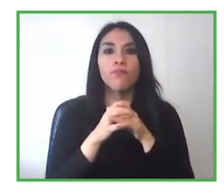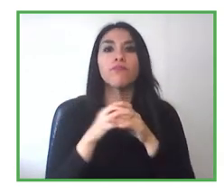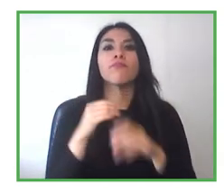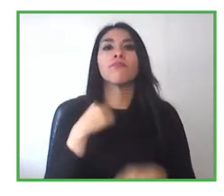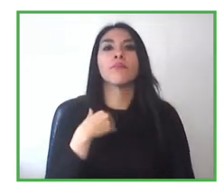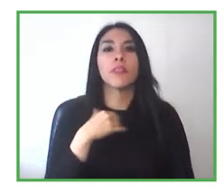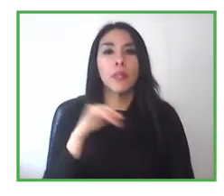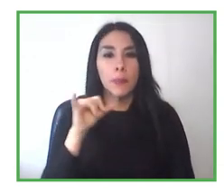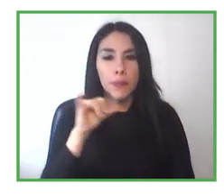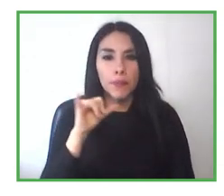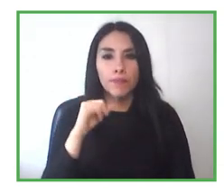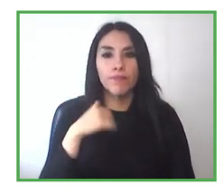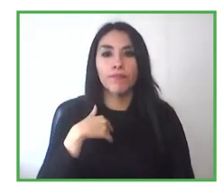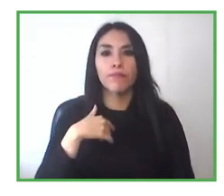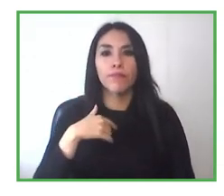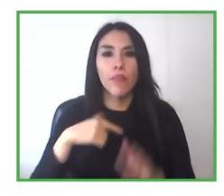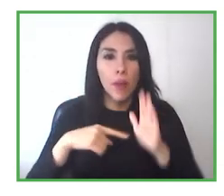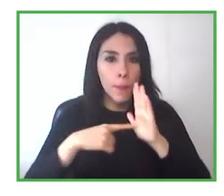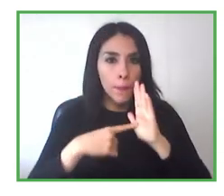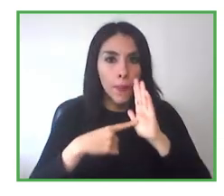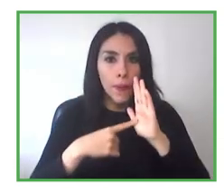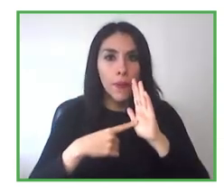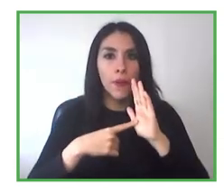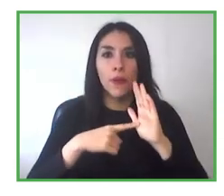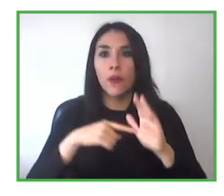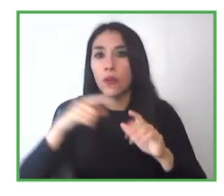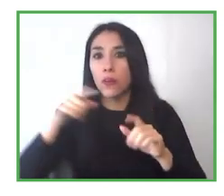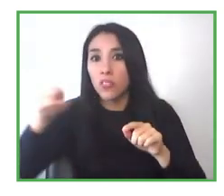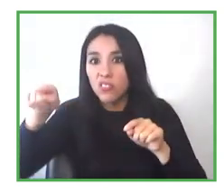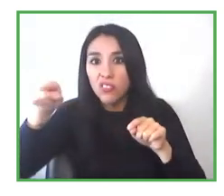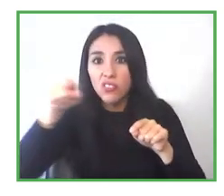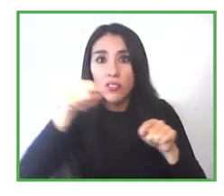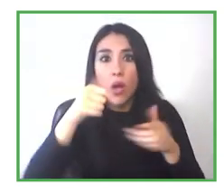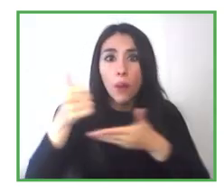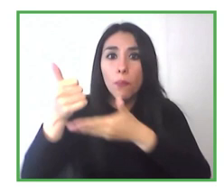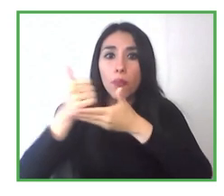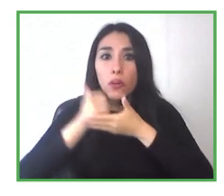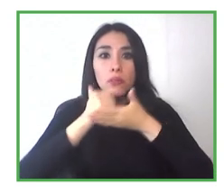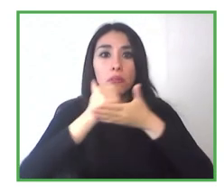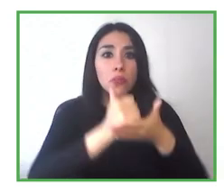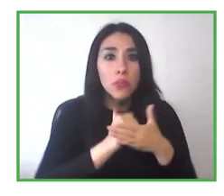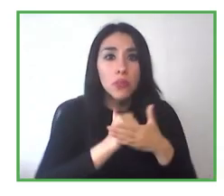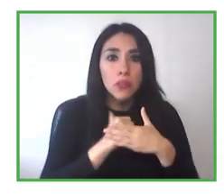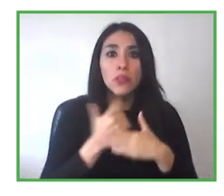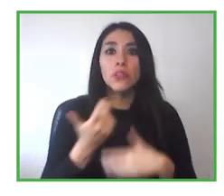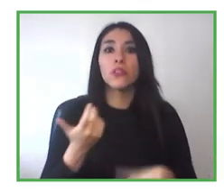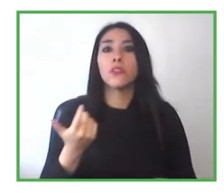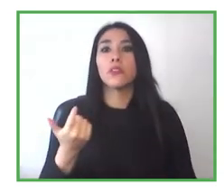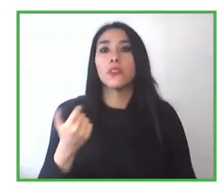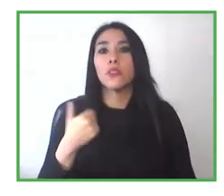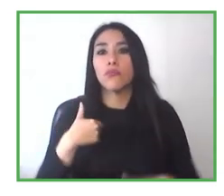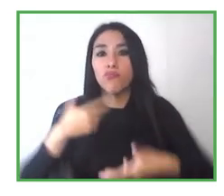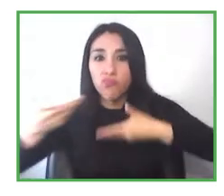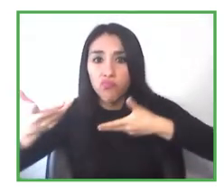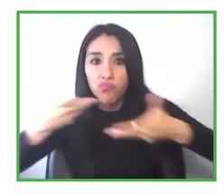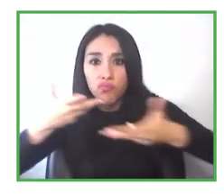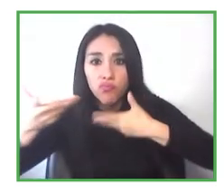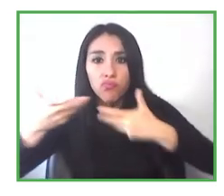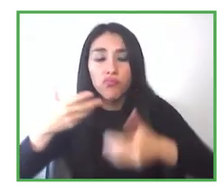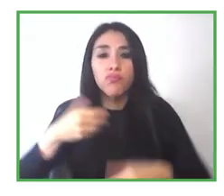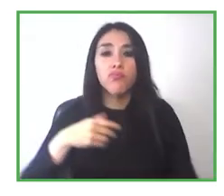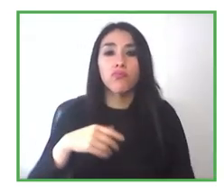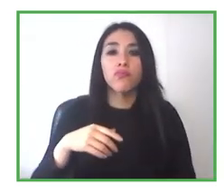And if there are support from the council, you must take the opportunity of generating these alliances with the